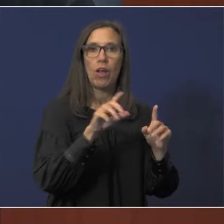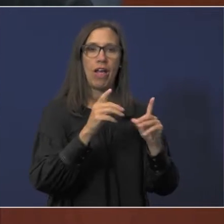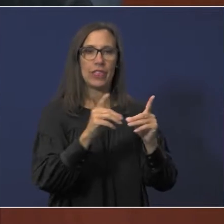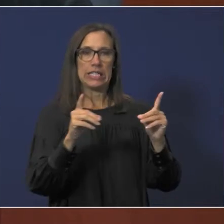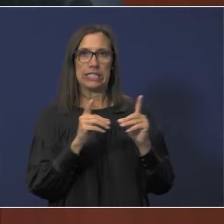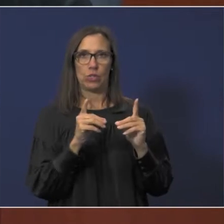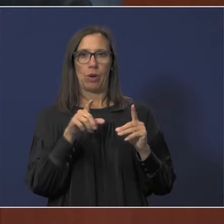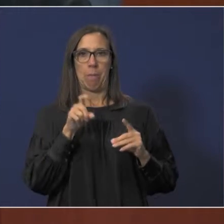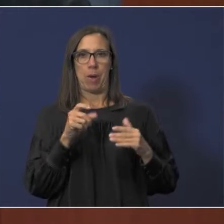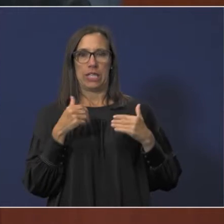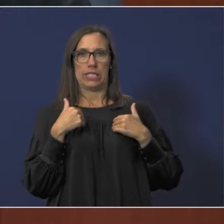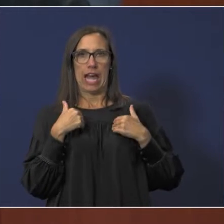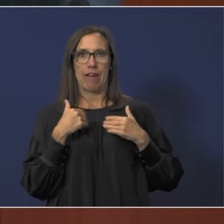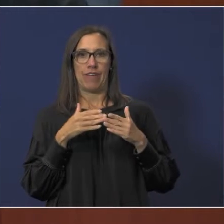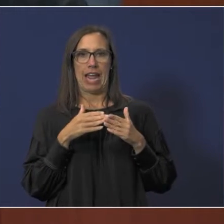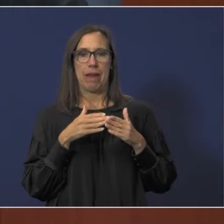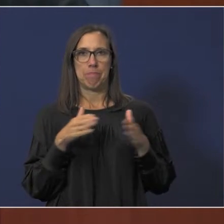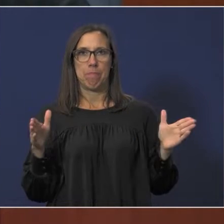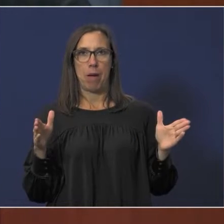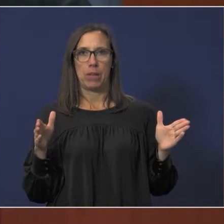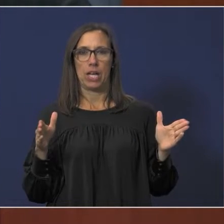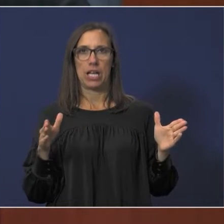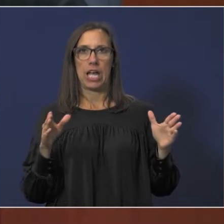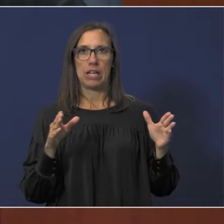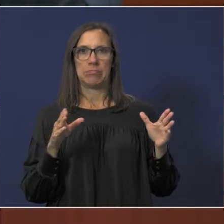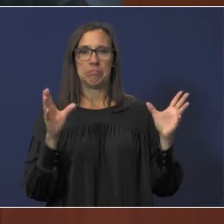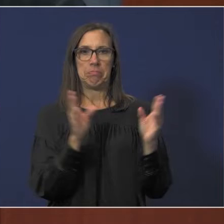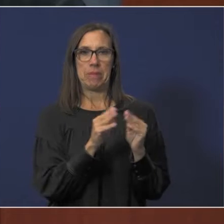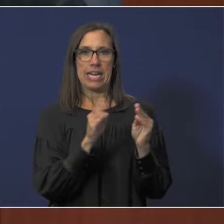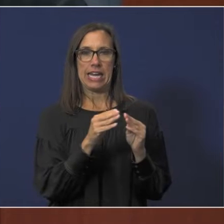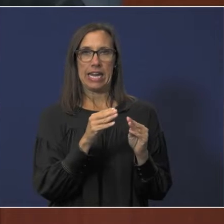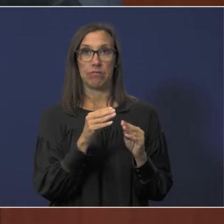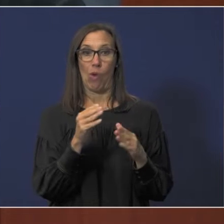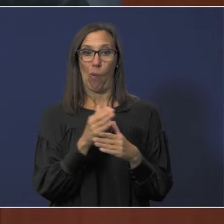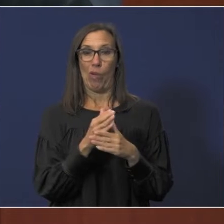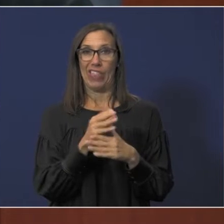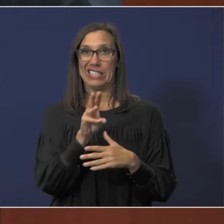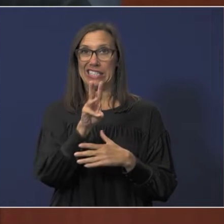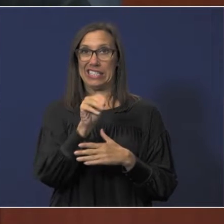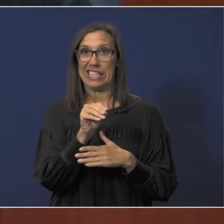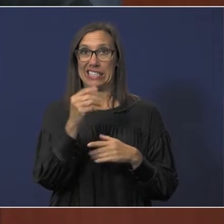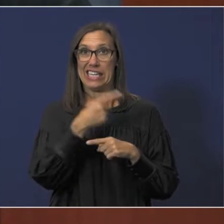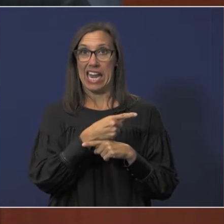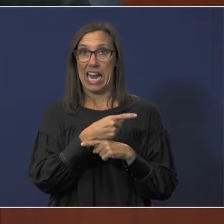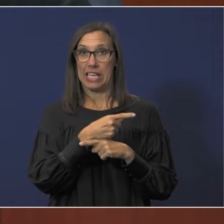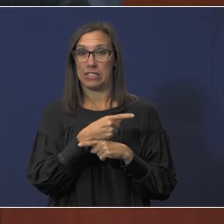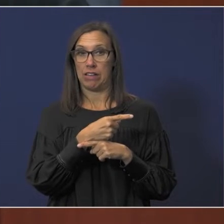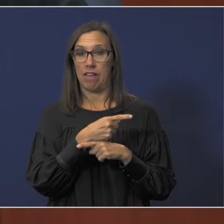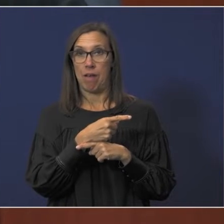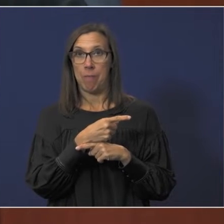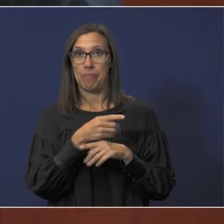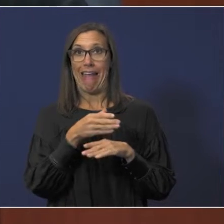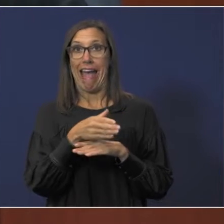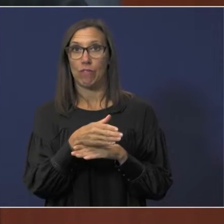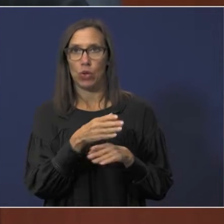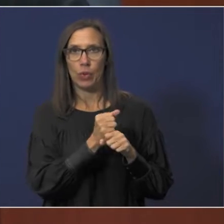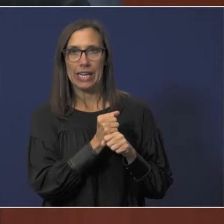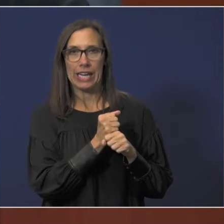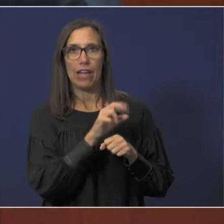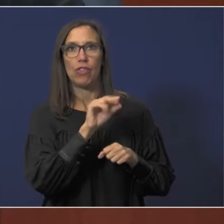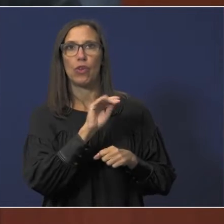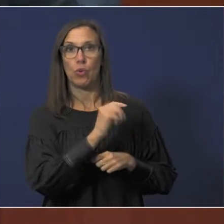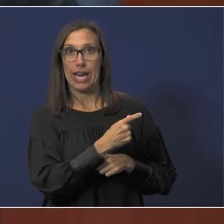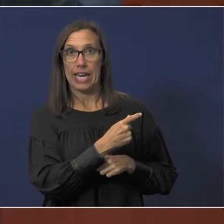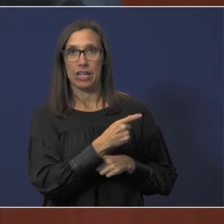district has to have a public hearing within 60 days of receiving their final rating. So we will be going over the results of